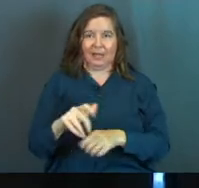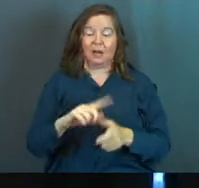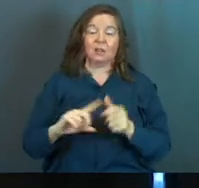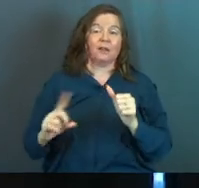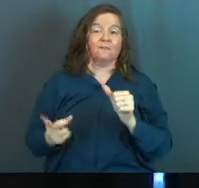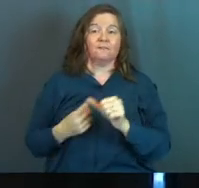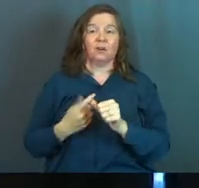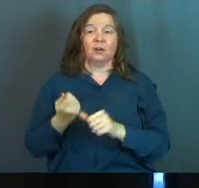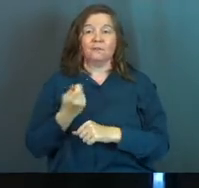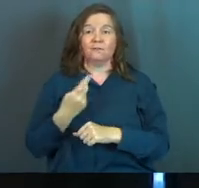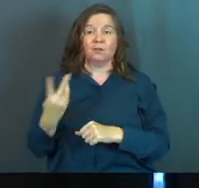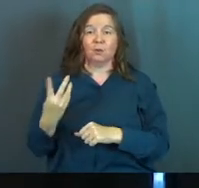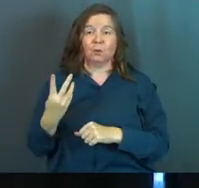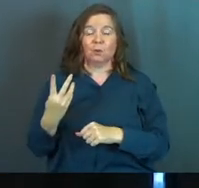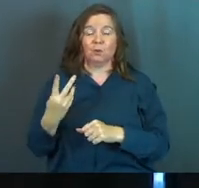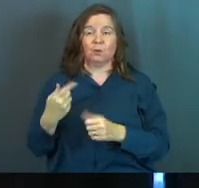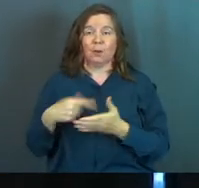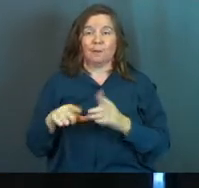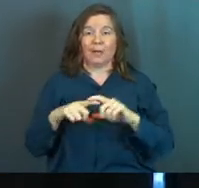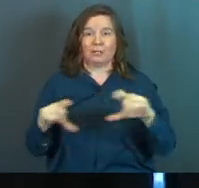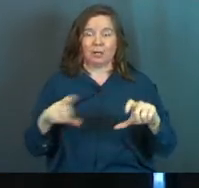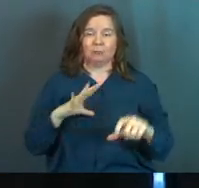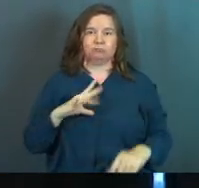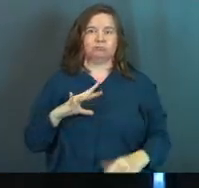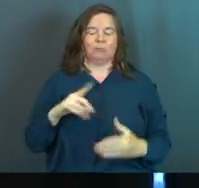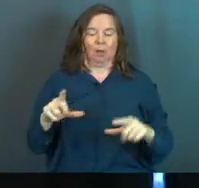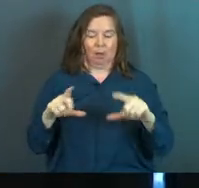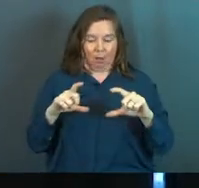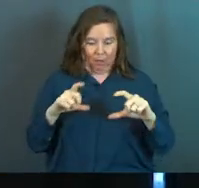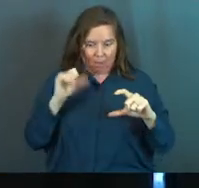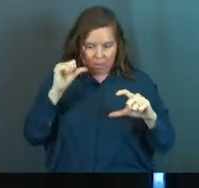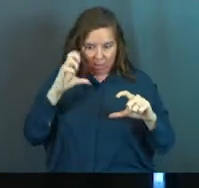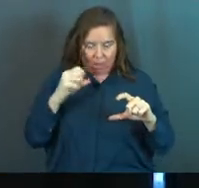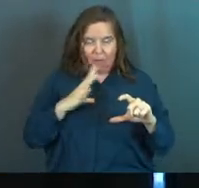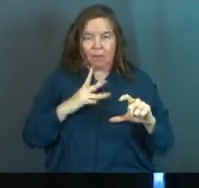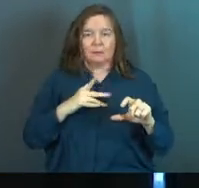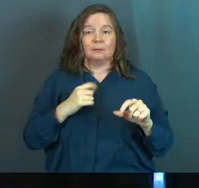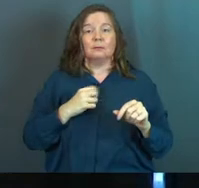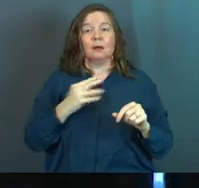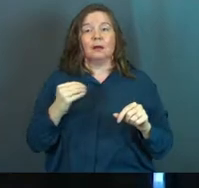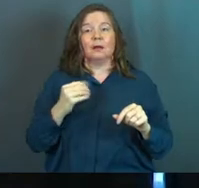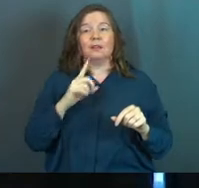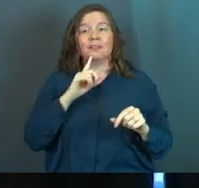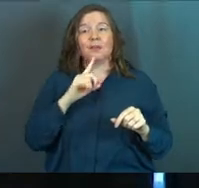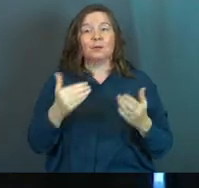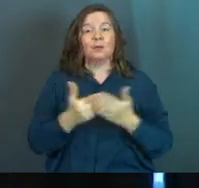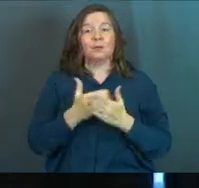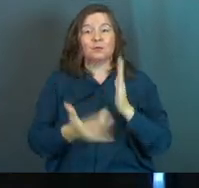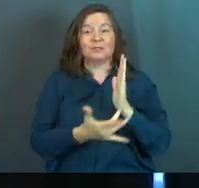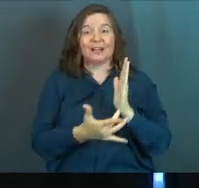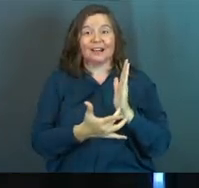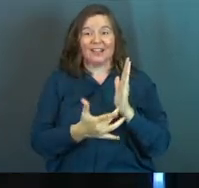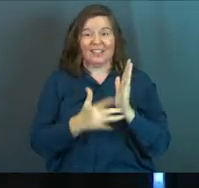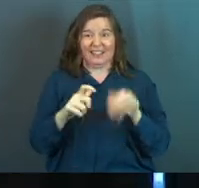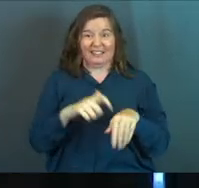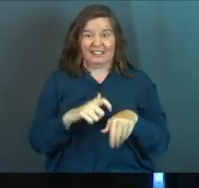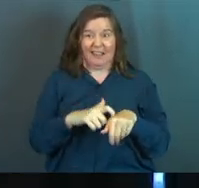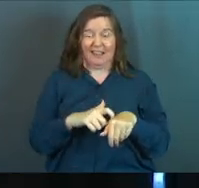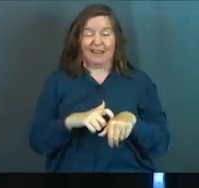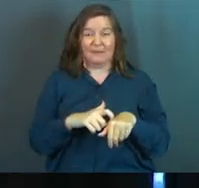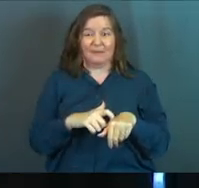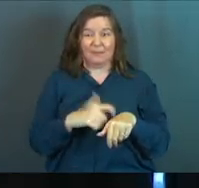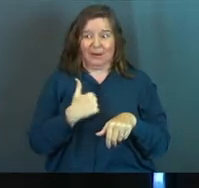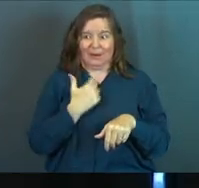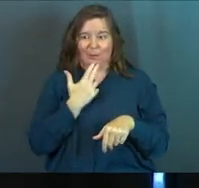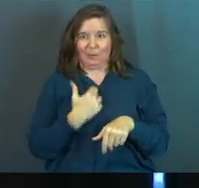and the first few paychecks were just absolutely amazing. I'd never seen so much money before, and there was this new technology that was out